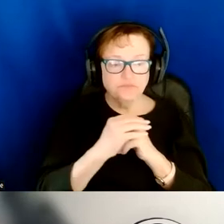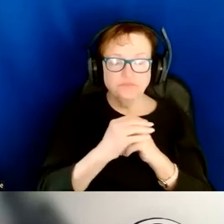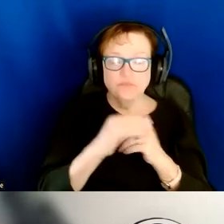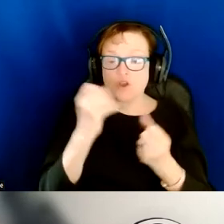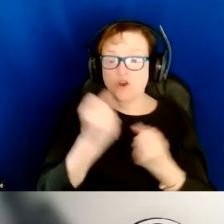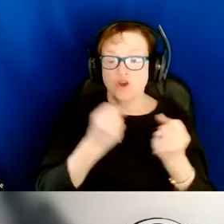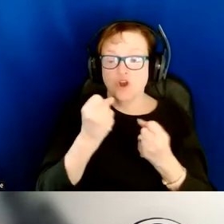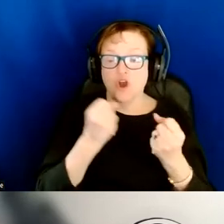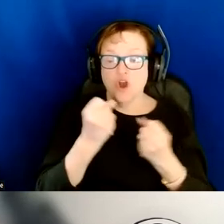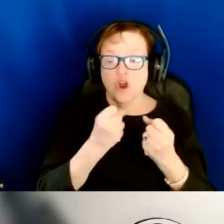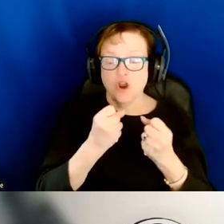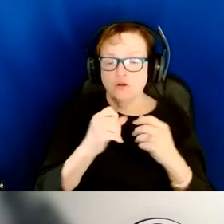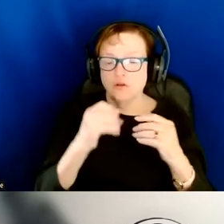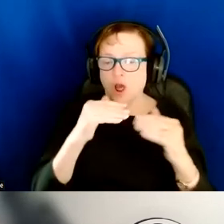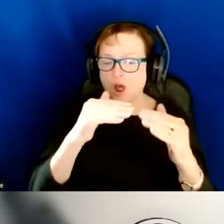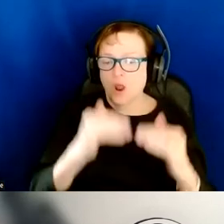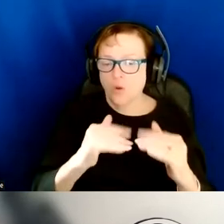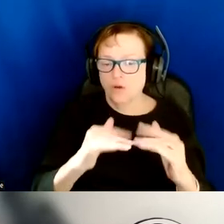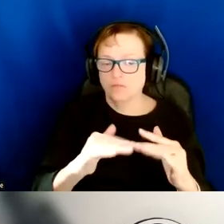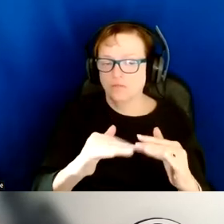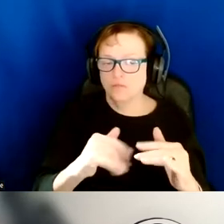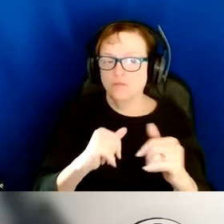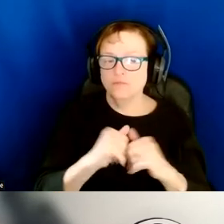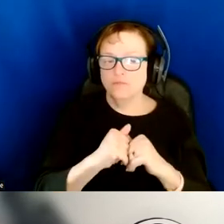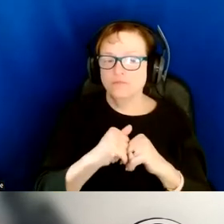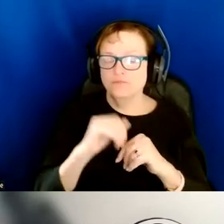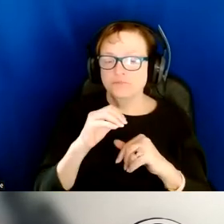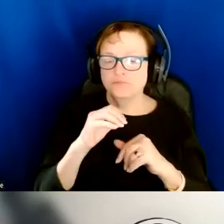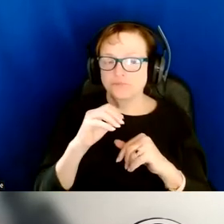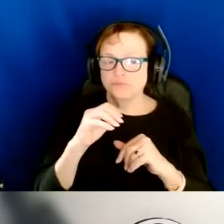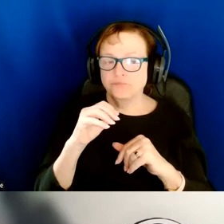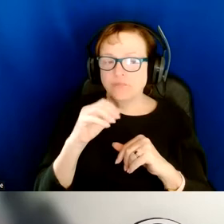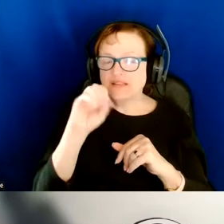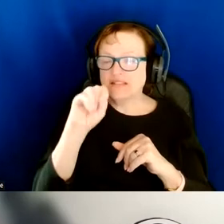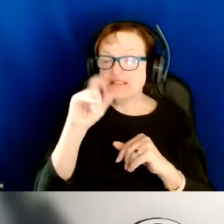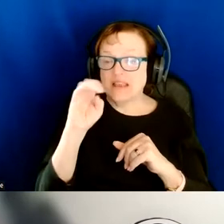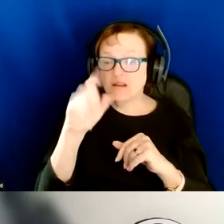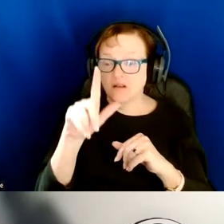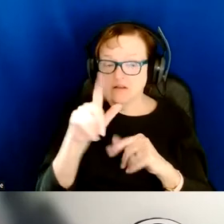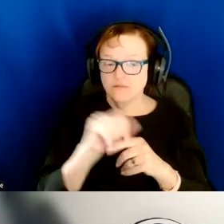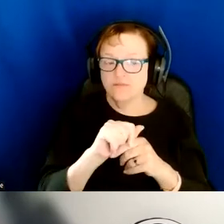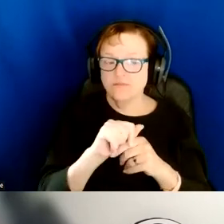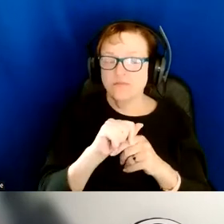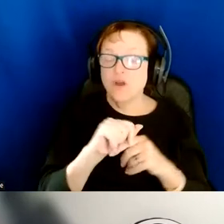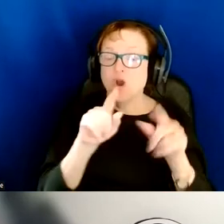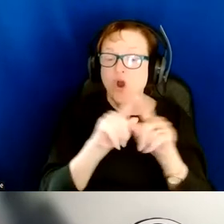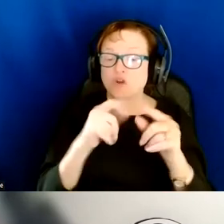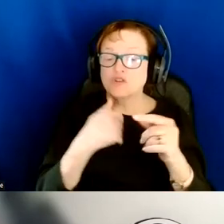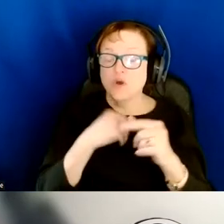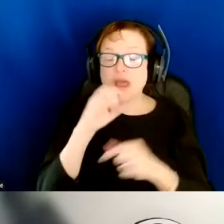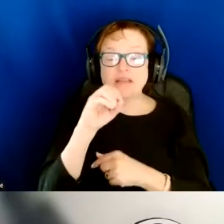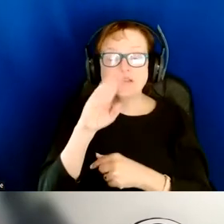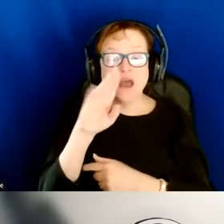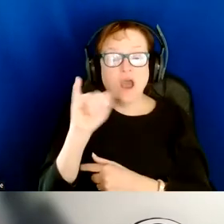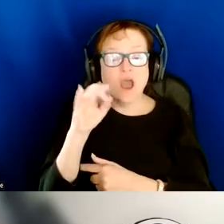car and signabird it also contains the following objects or